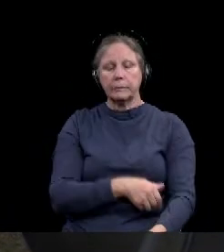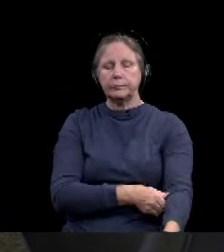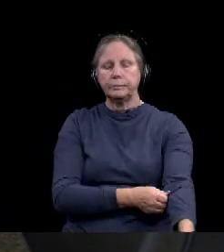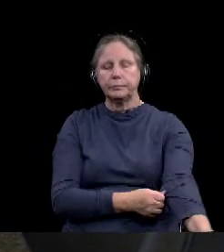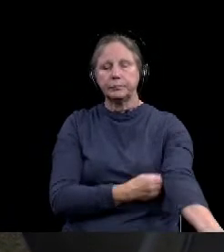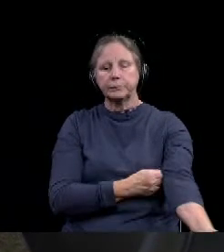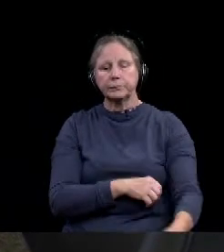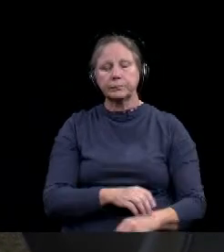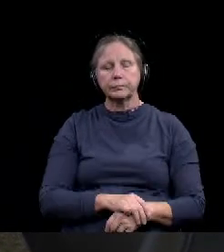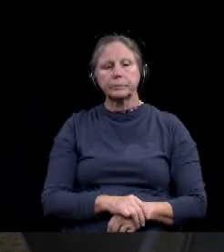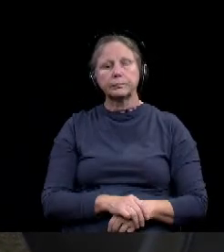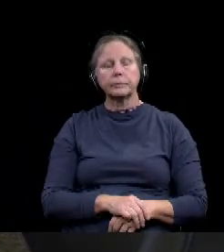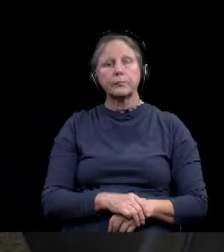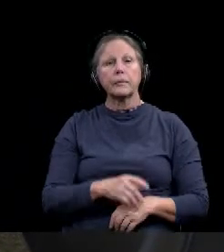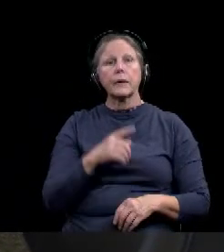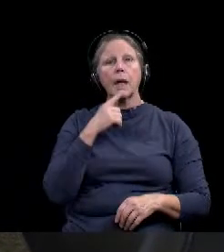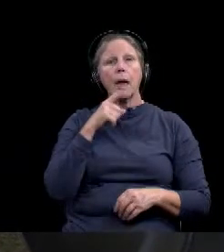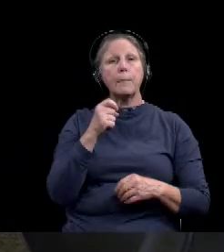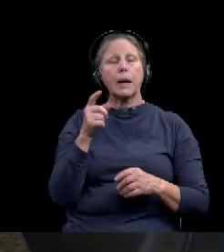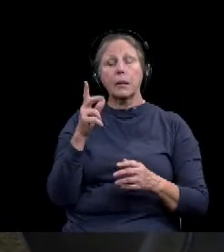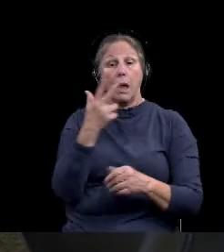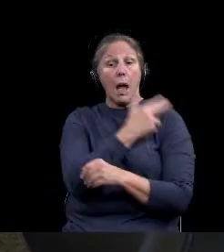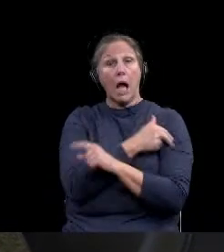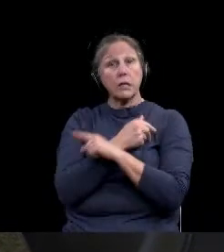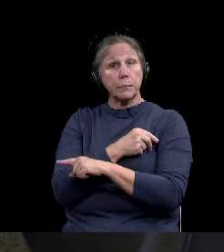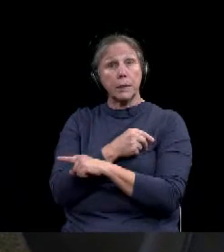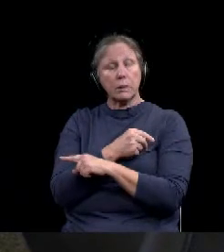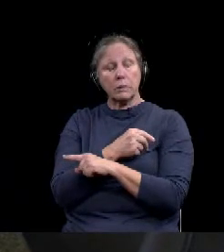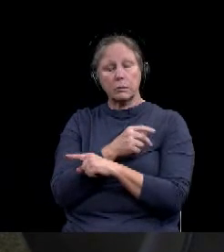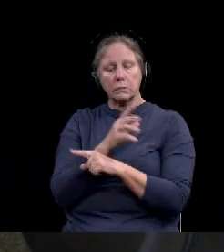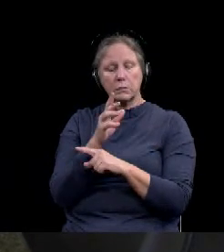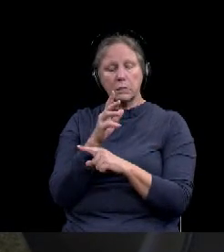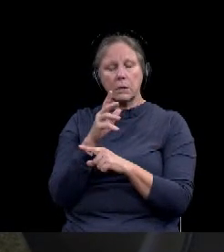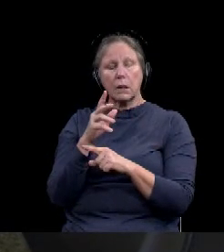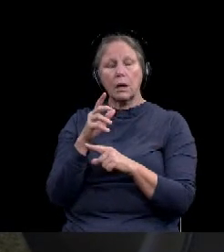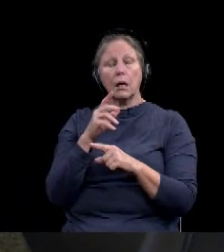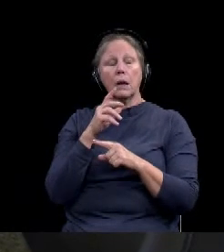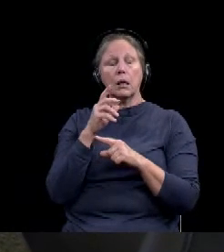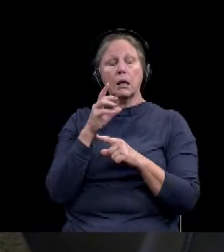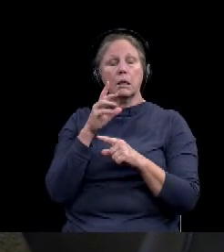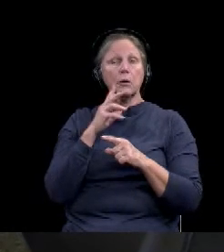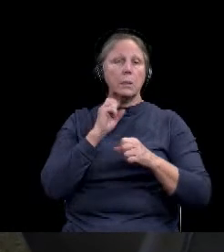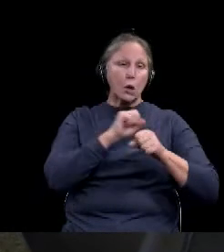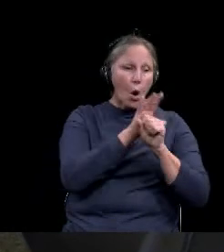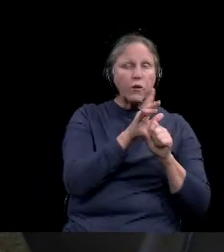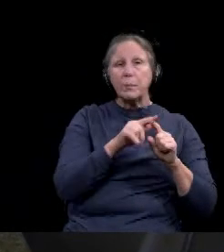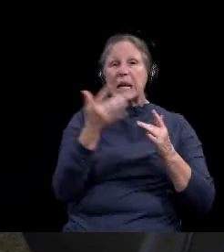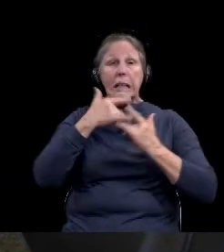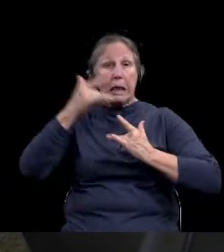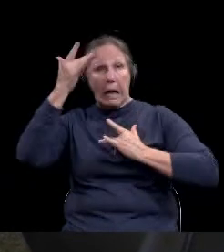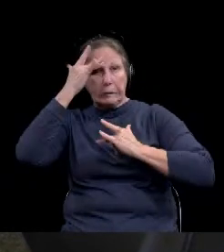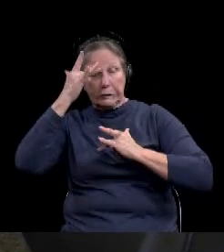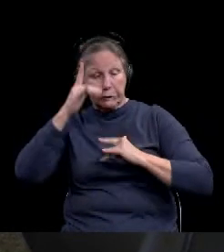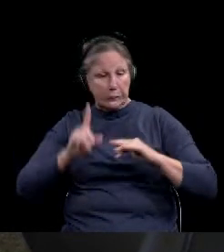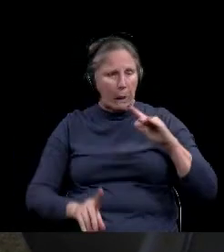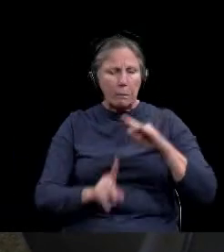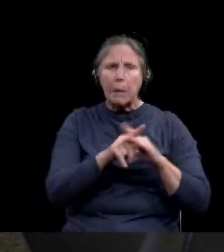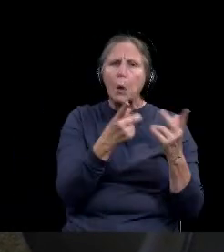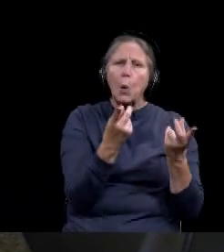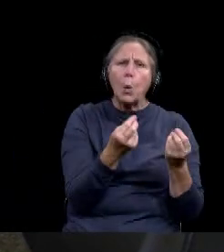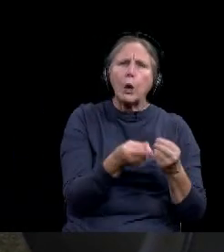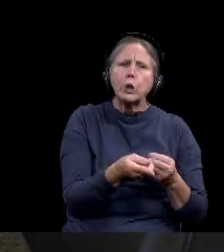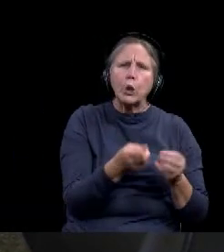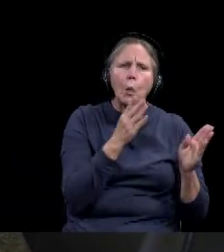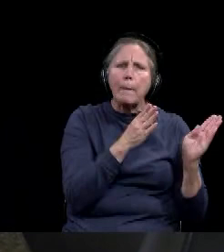little bit more about methods hospitals use to contain, well, not just COVID, but viruses like that. Uh, what are the